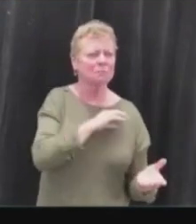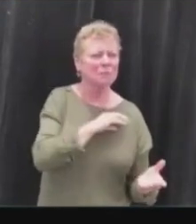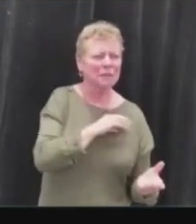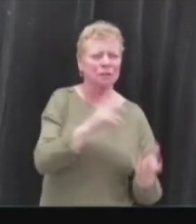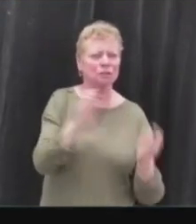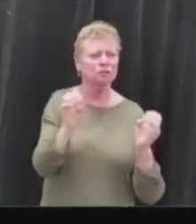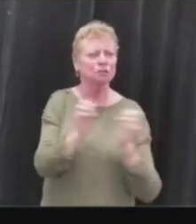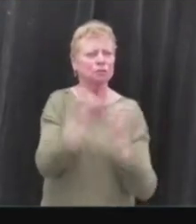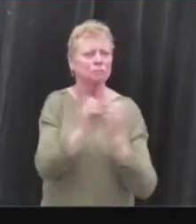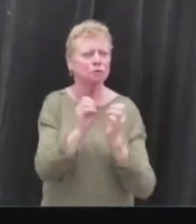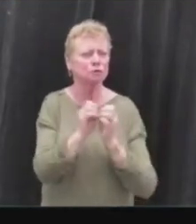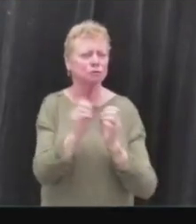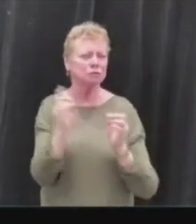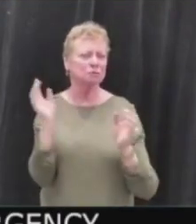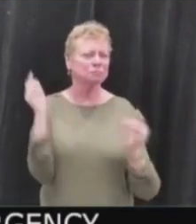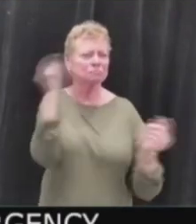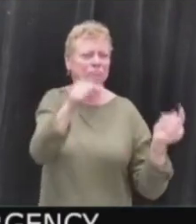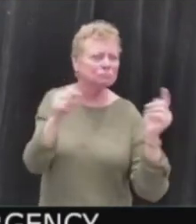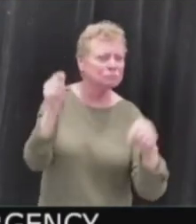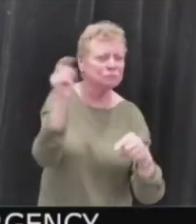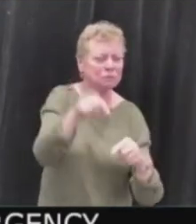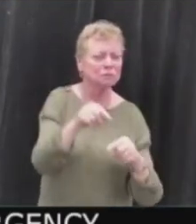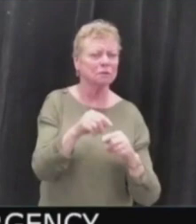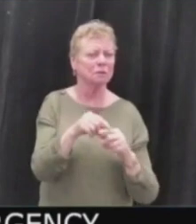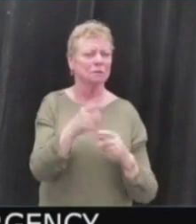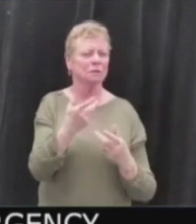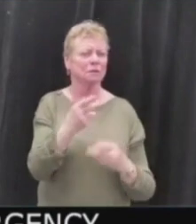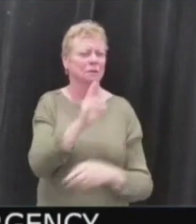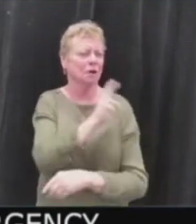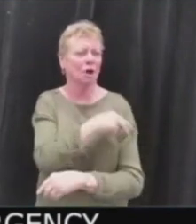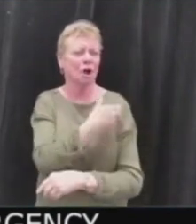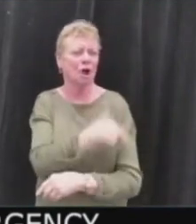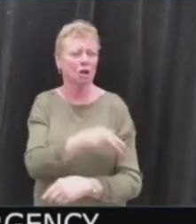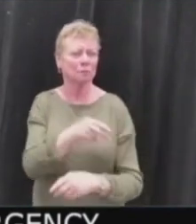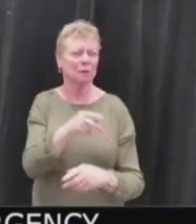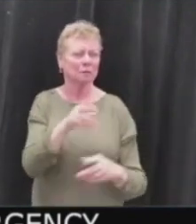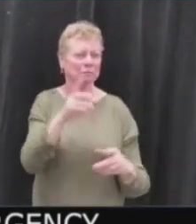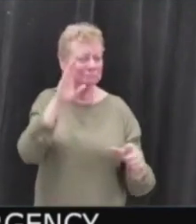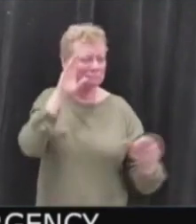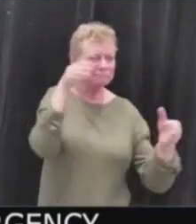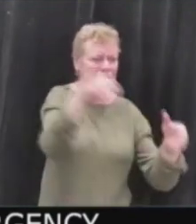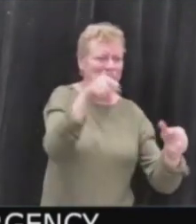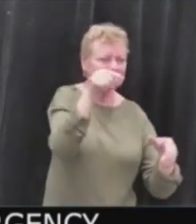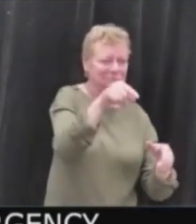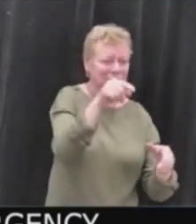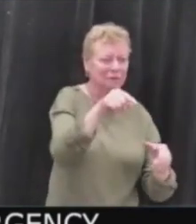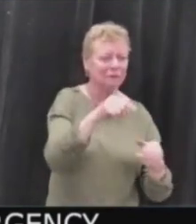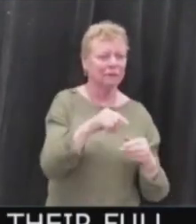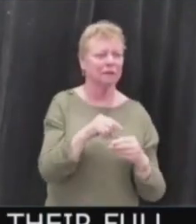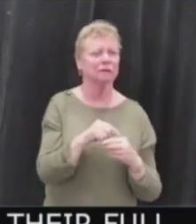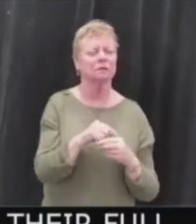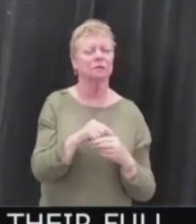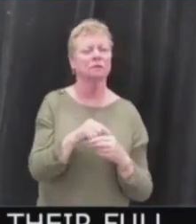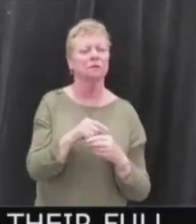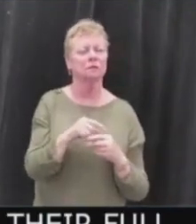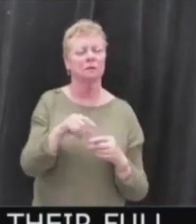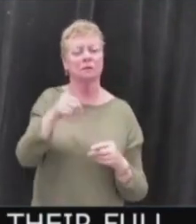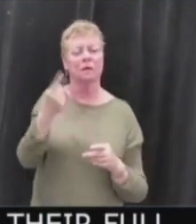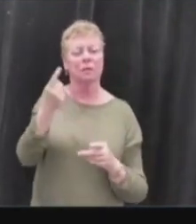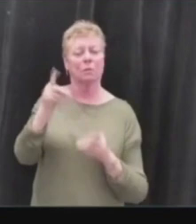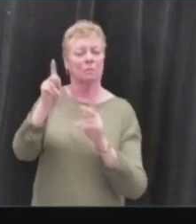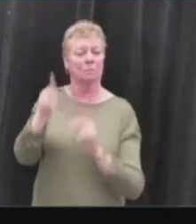and pre-hospital care were matters worthy of their full attention. And at that time, Gamio Garbi, who was the